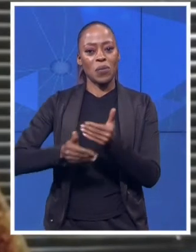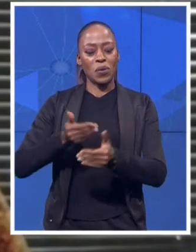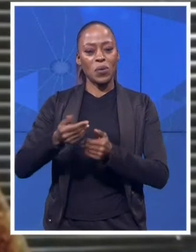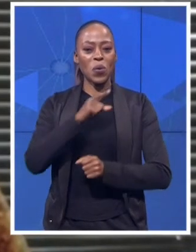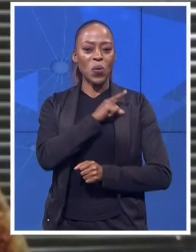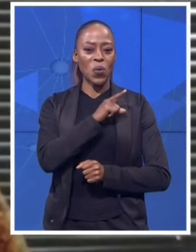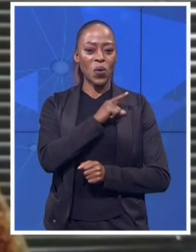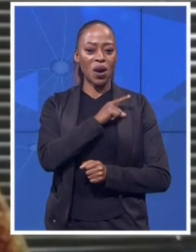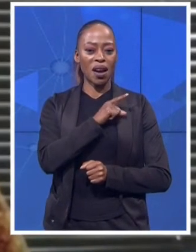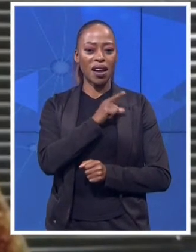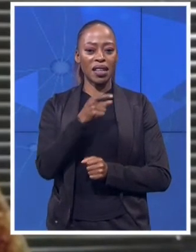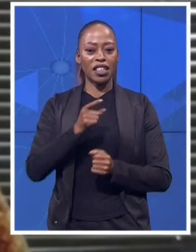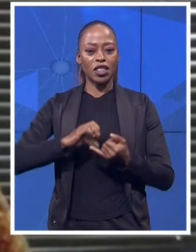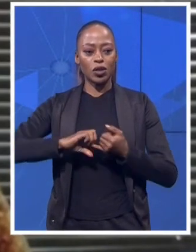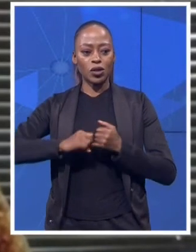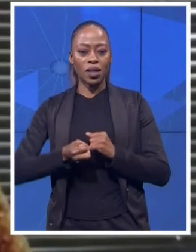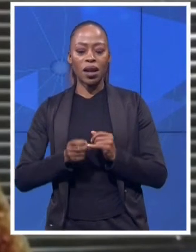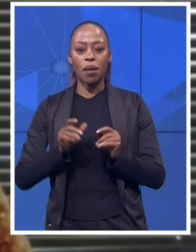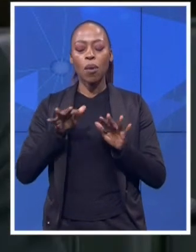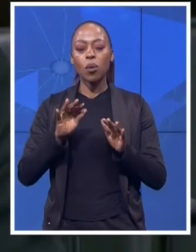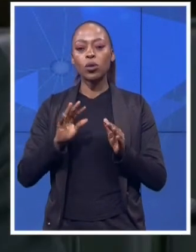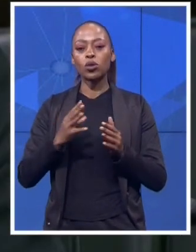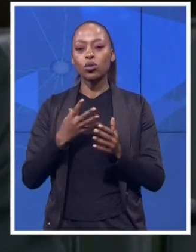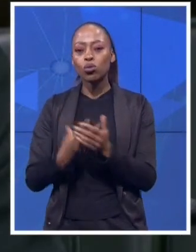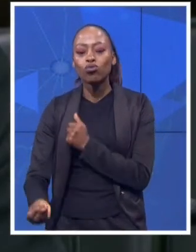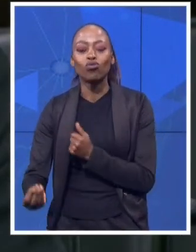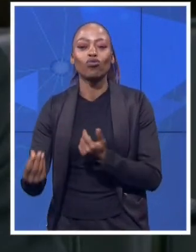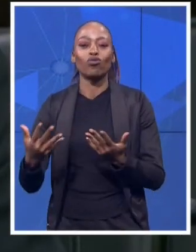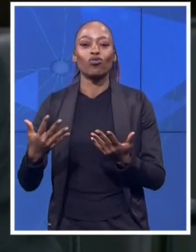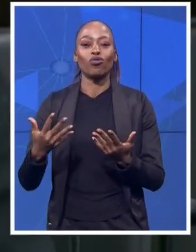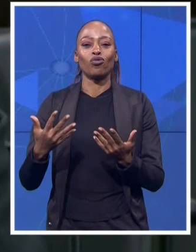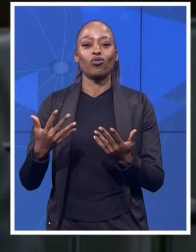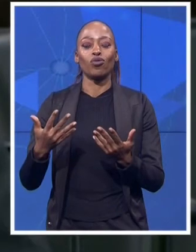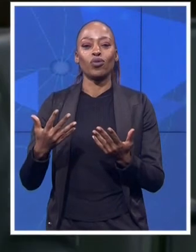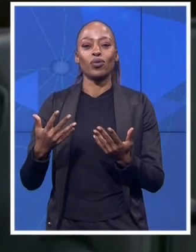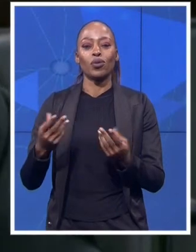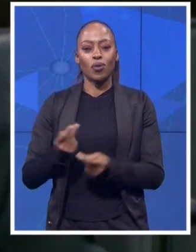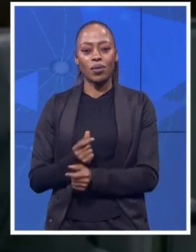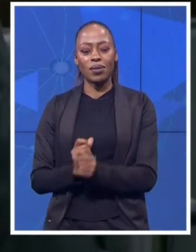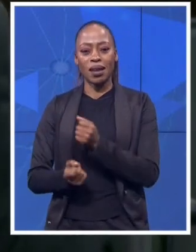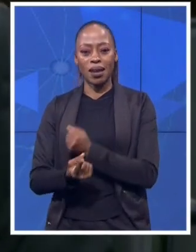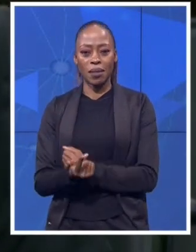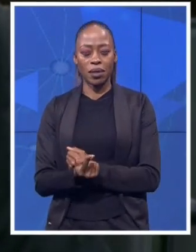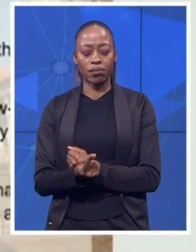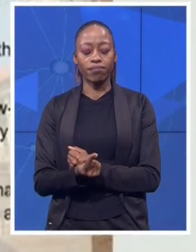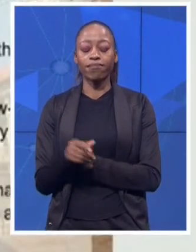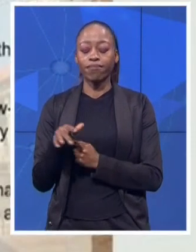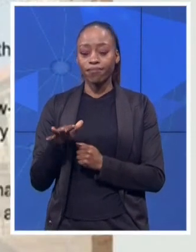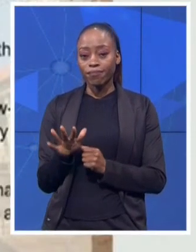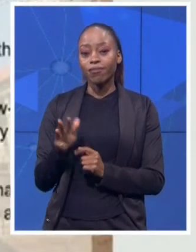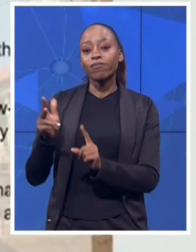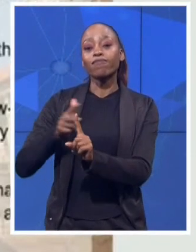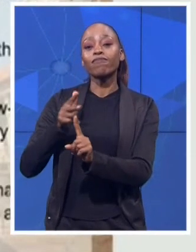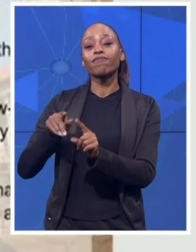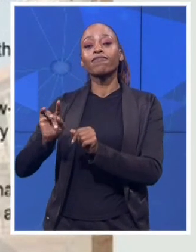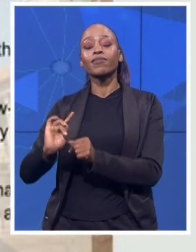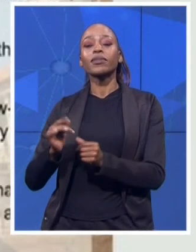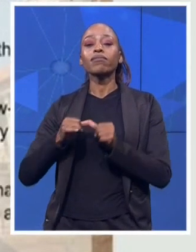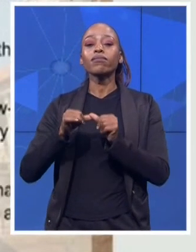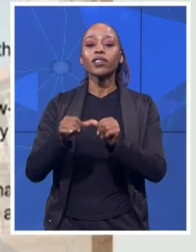circumvent consequence management. One, two, three, one— We are to talk about